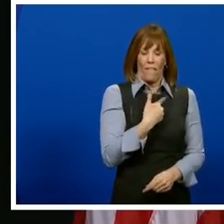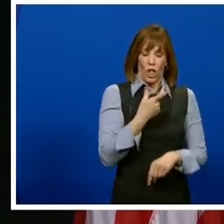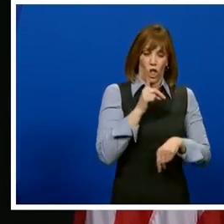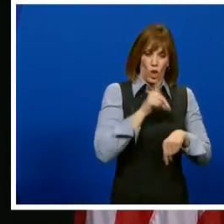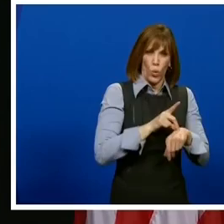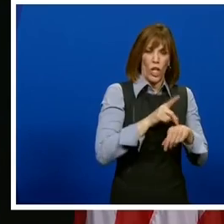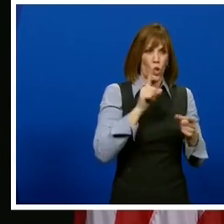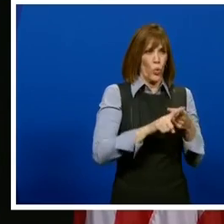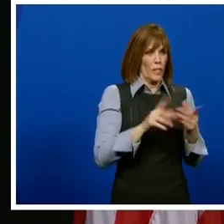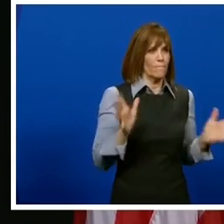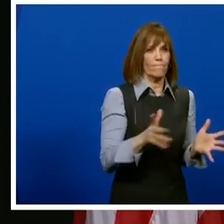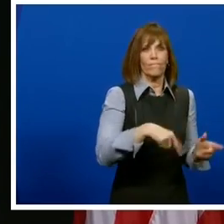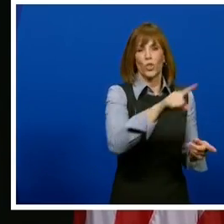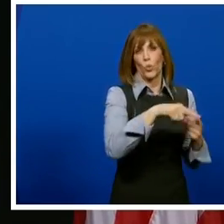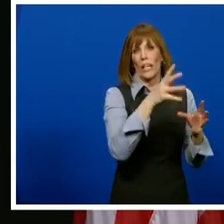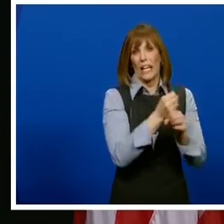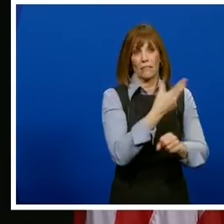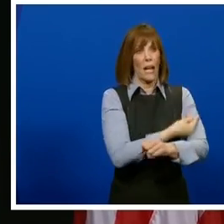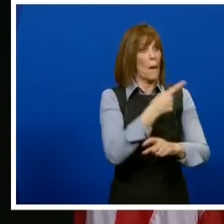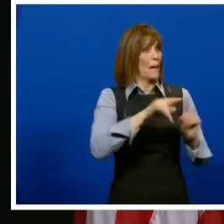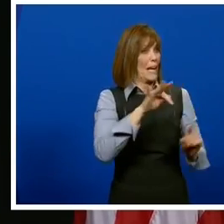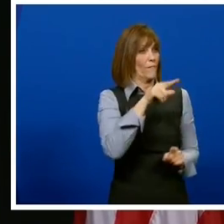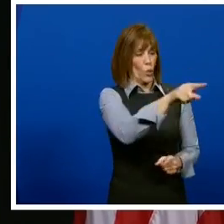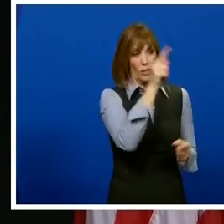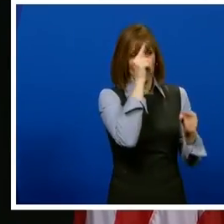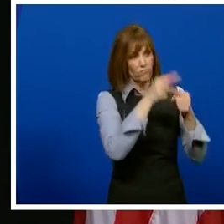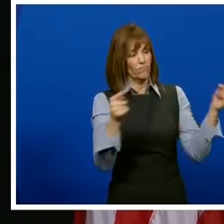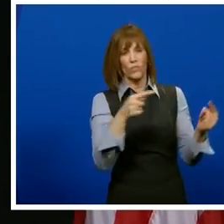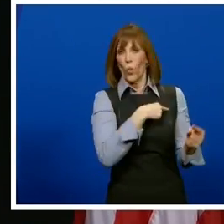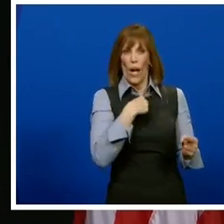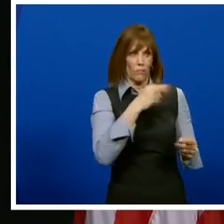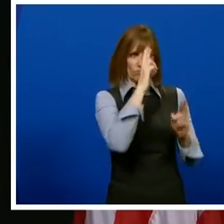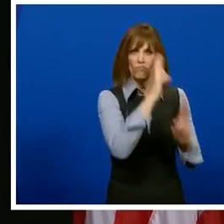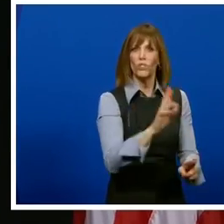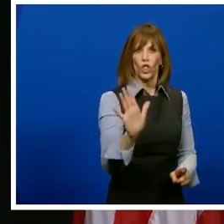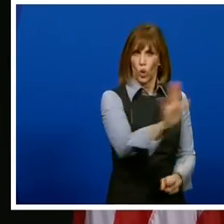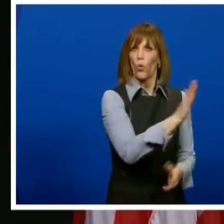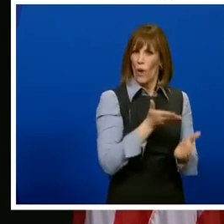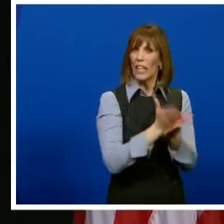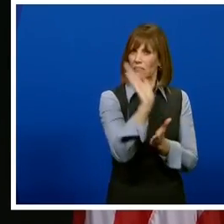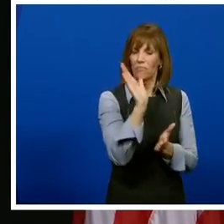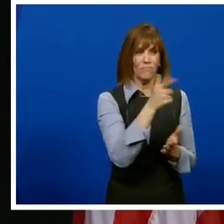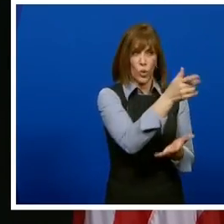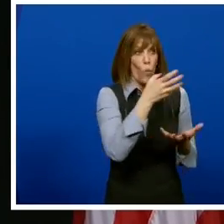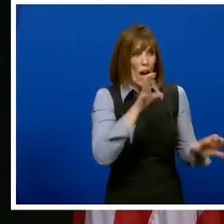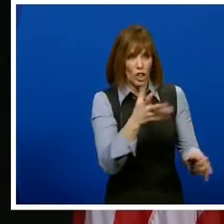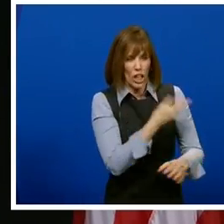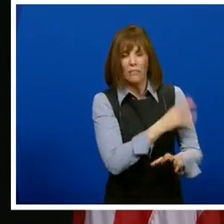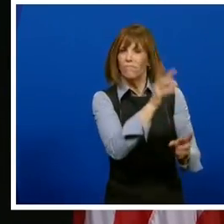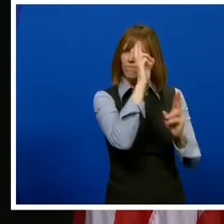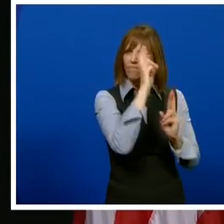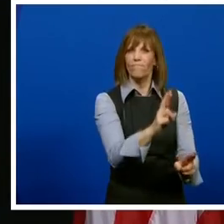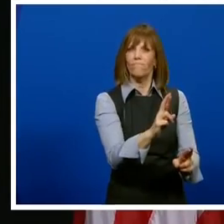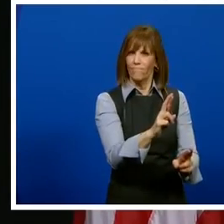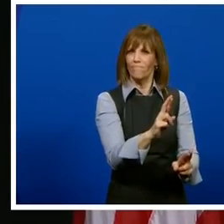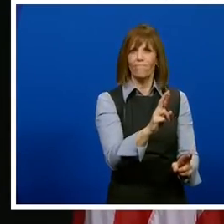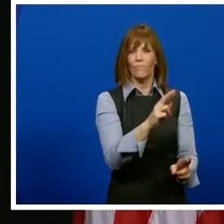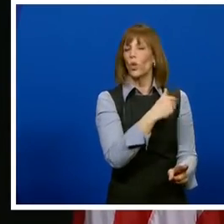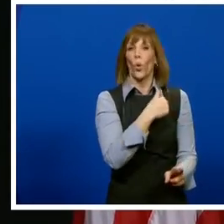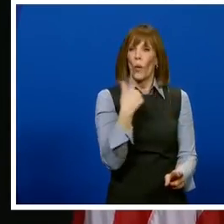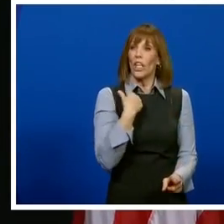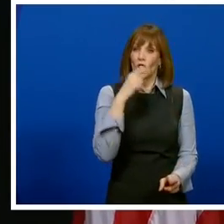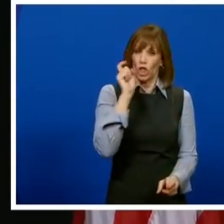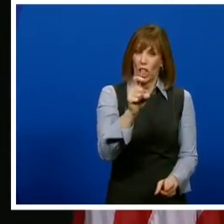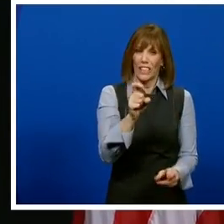vaccinated. It's not just about your life, but it's about the life of others. And, you know, that we should take any